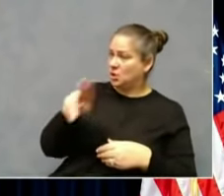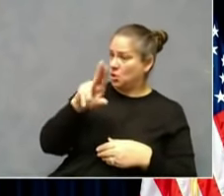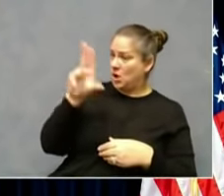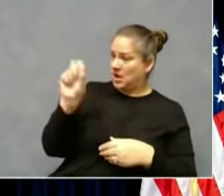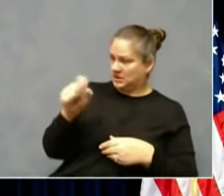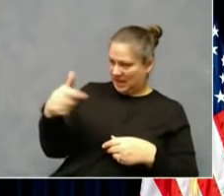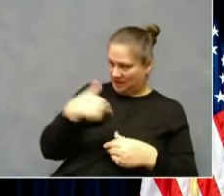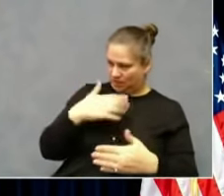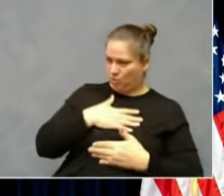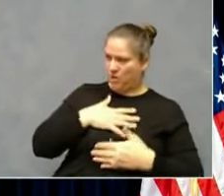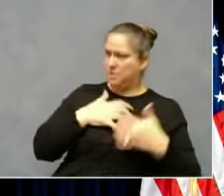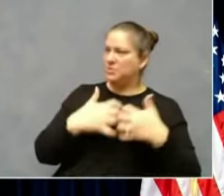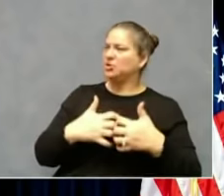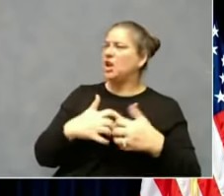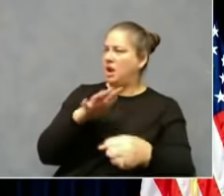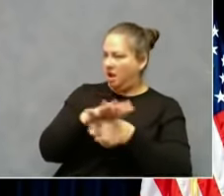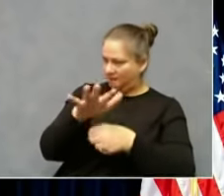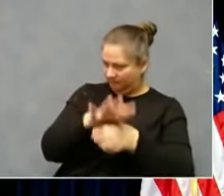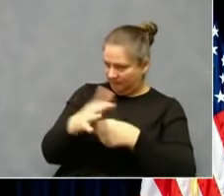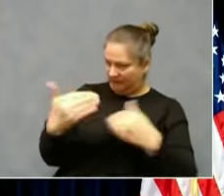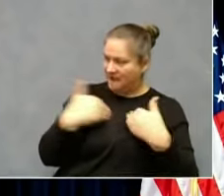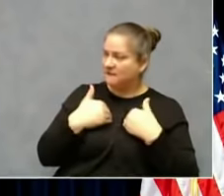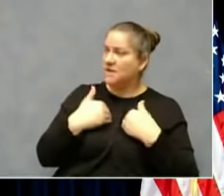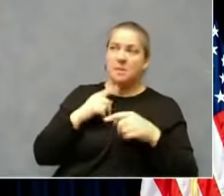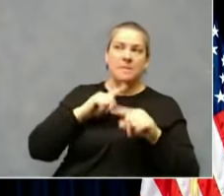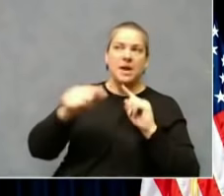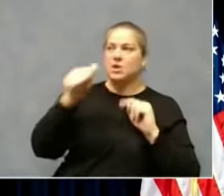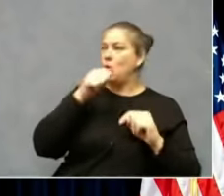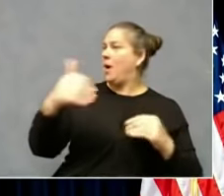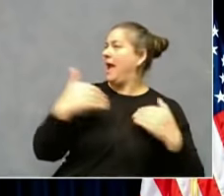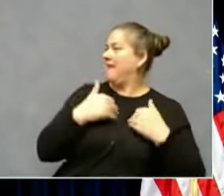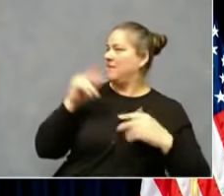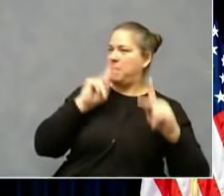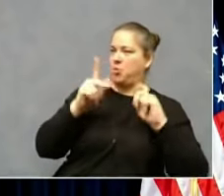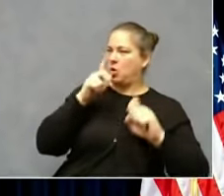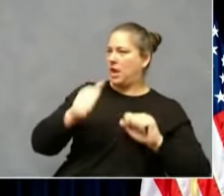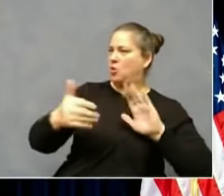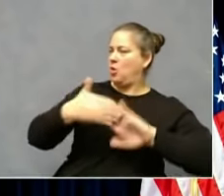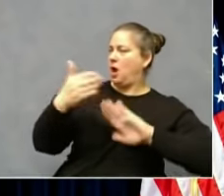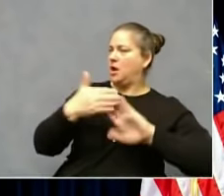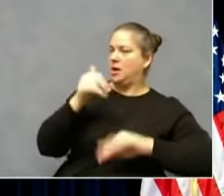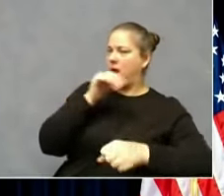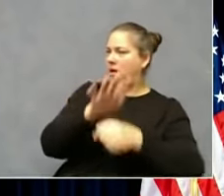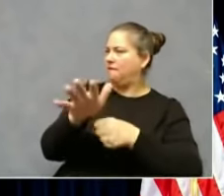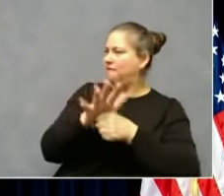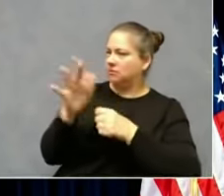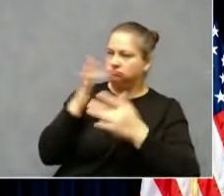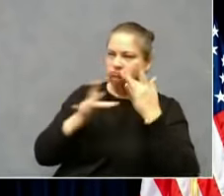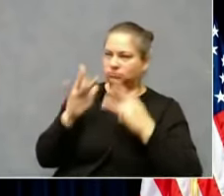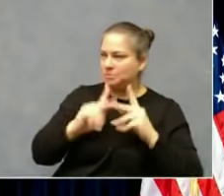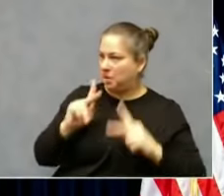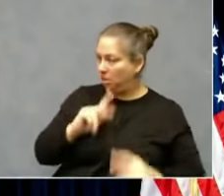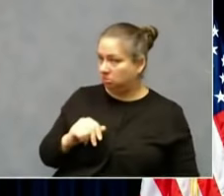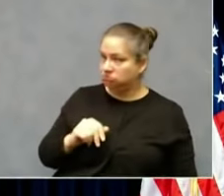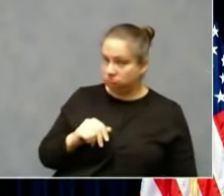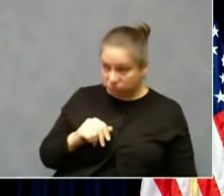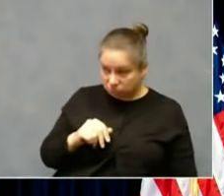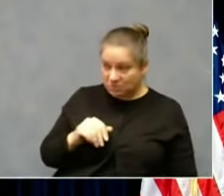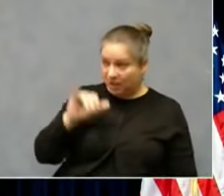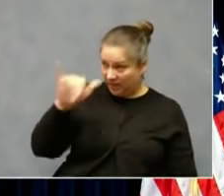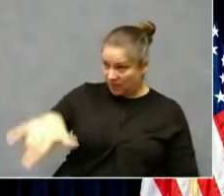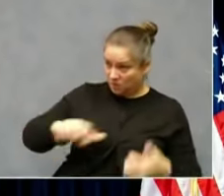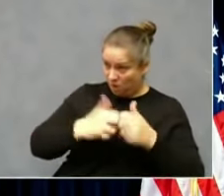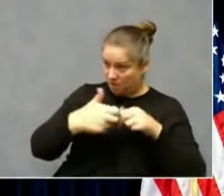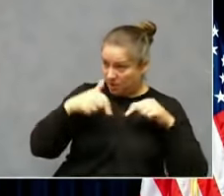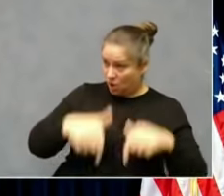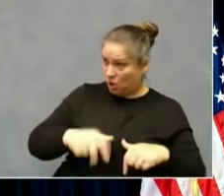specialists to operate them around the clock for extended periods of time. Is this a problem in Kentucky? And is anyone keeping